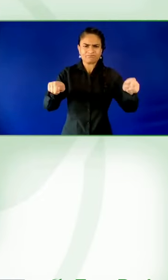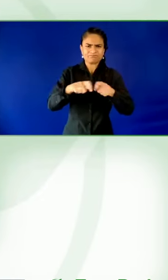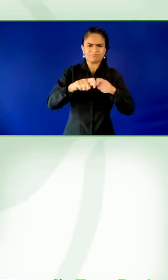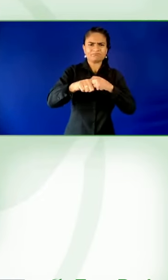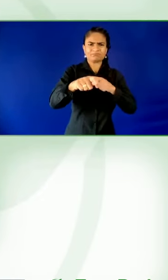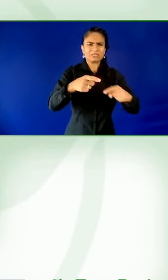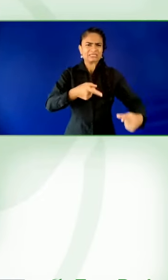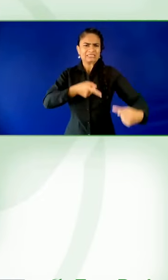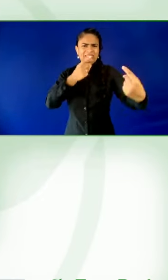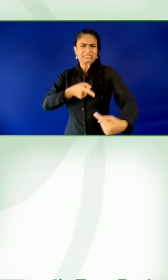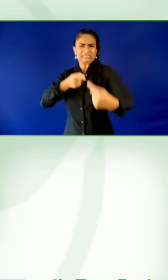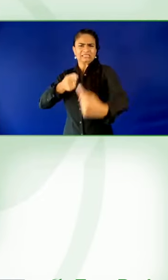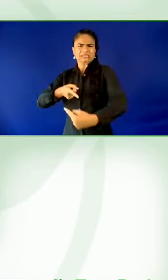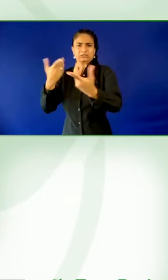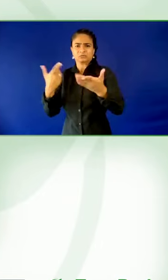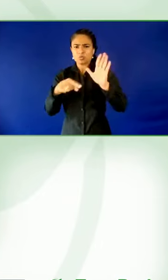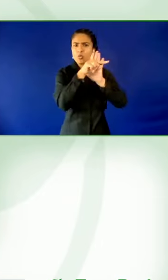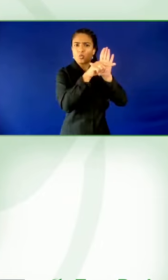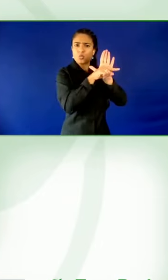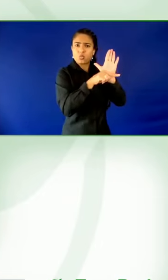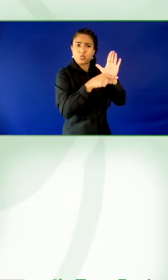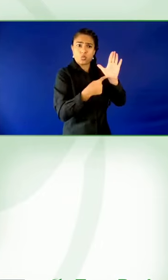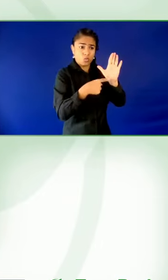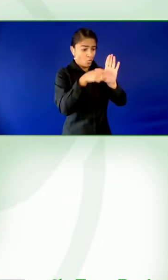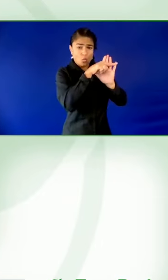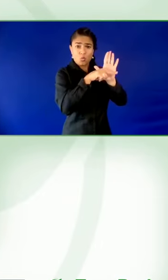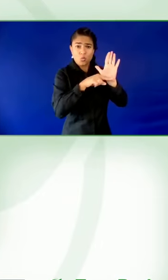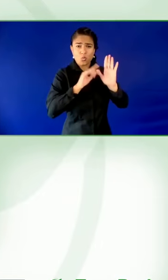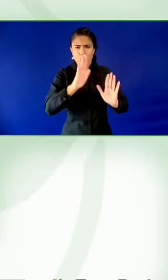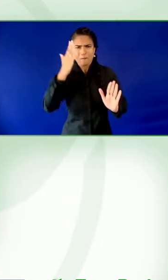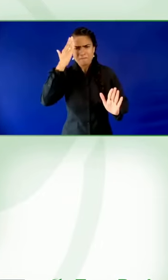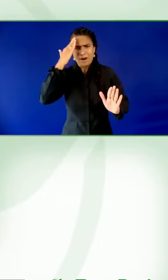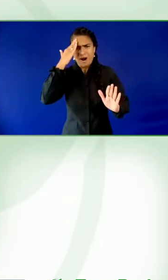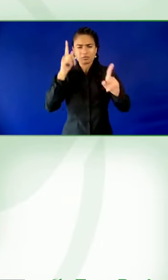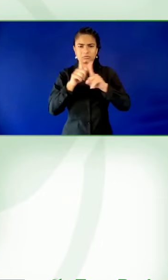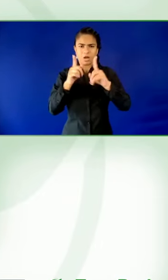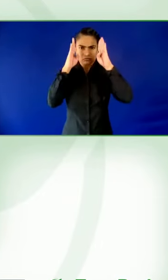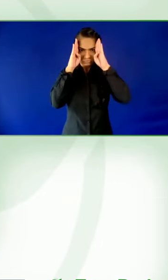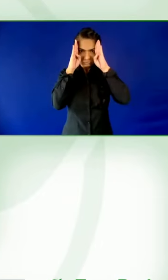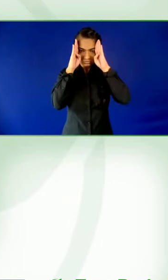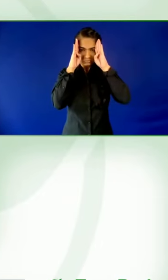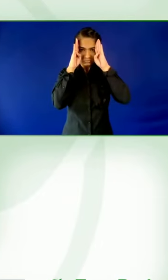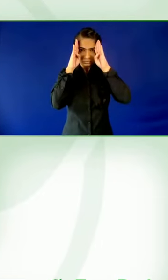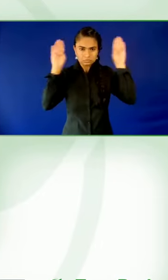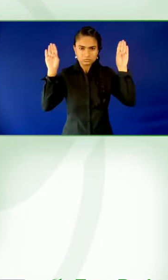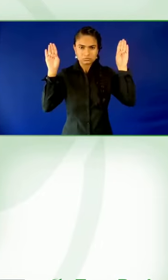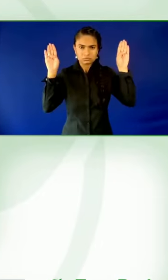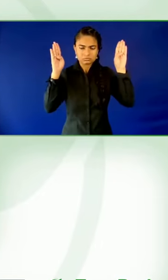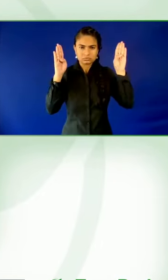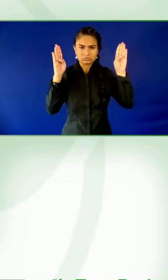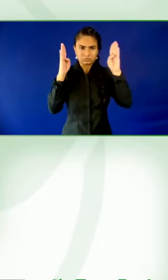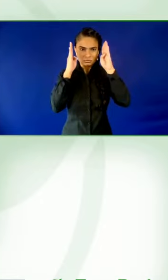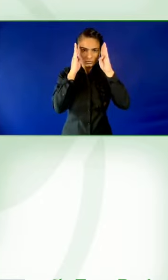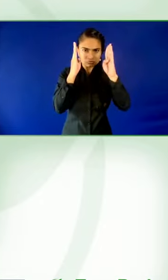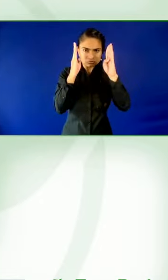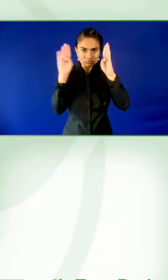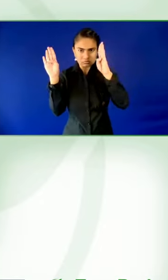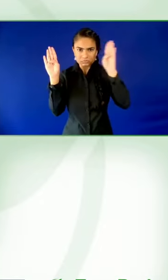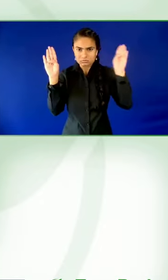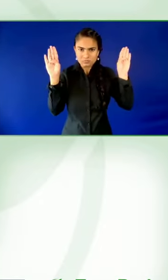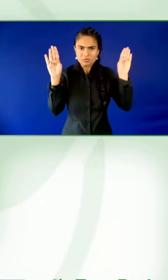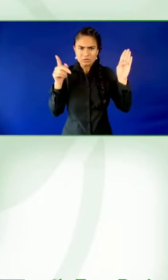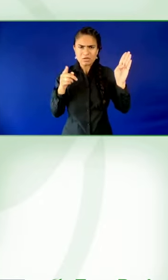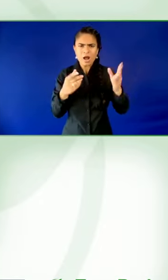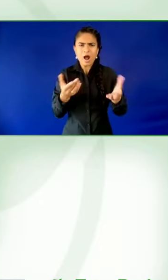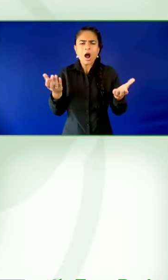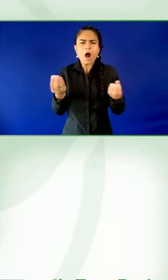collaboration, even with other banks on this topic. And I think it's great that, you know, we can, Scotiabank and Barclays and